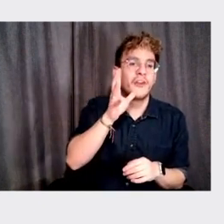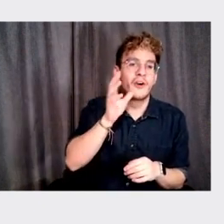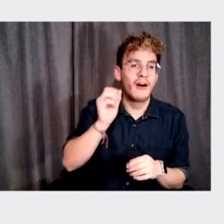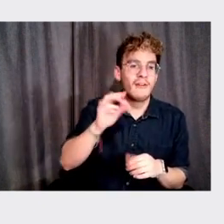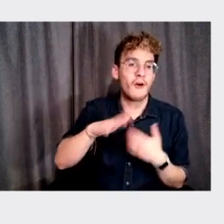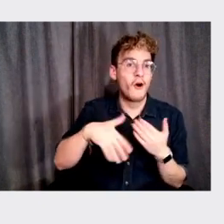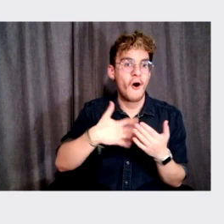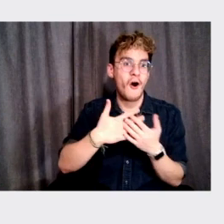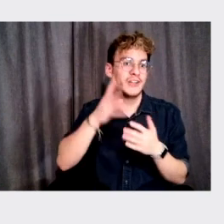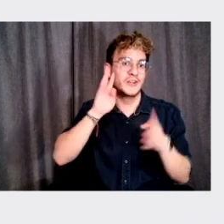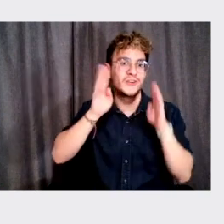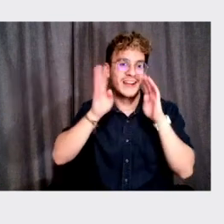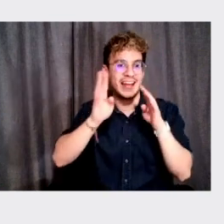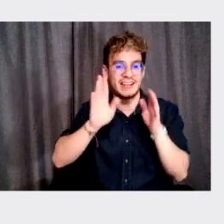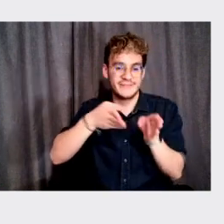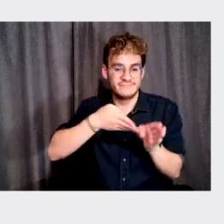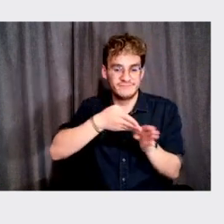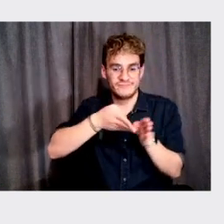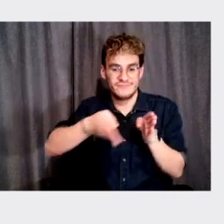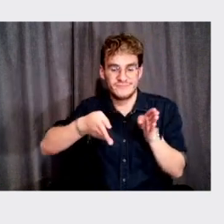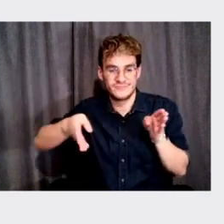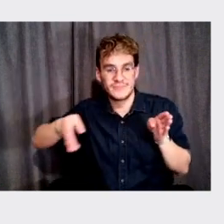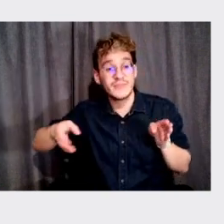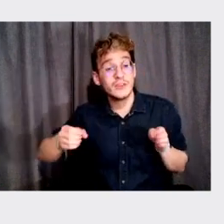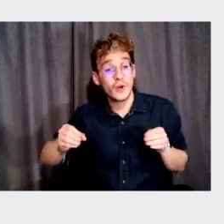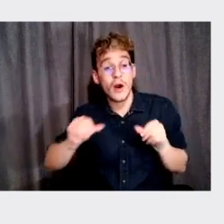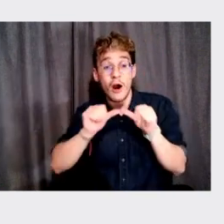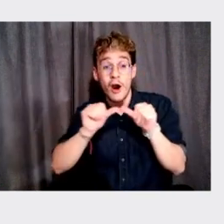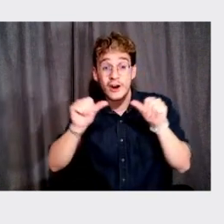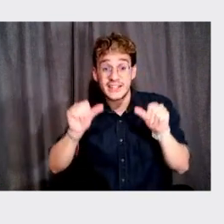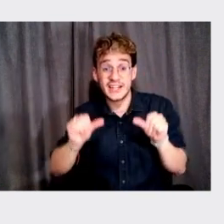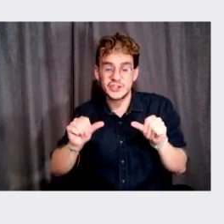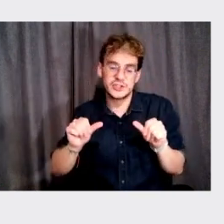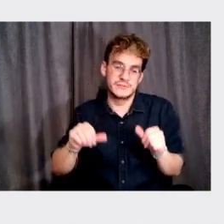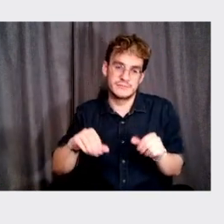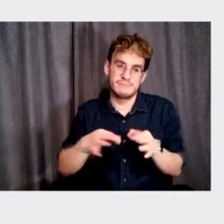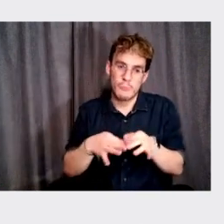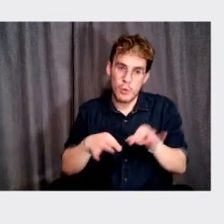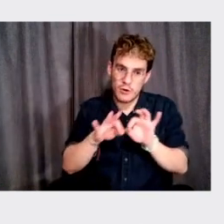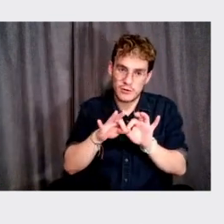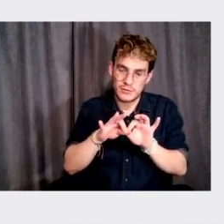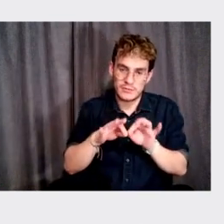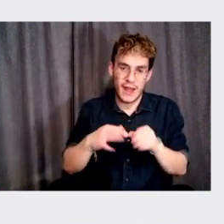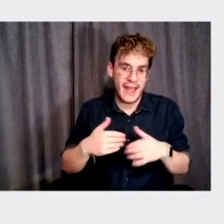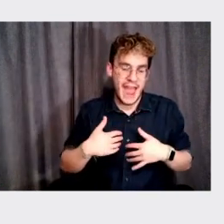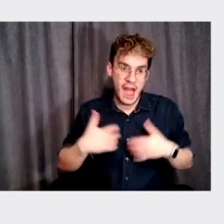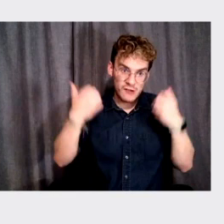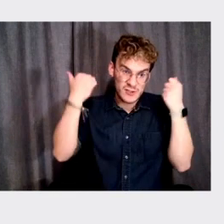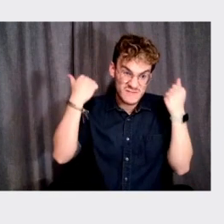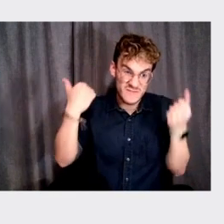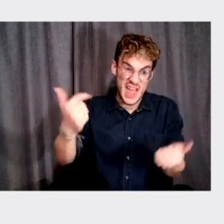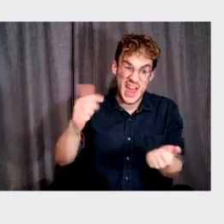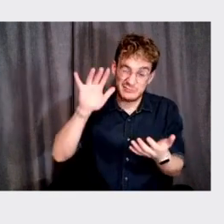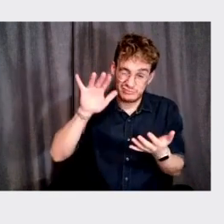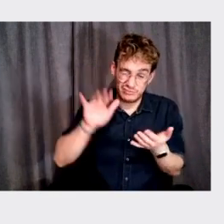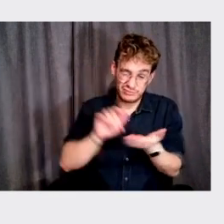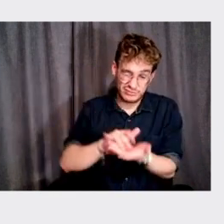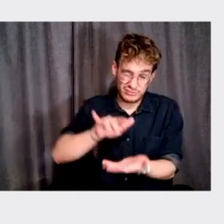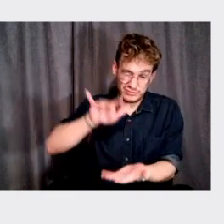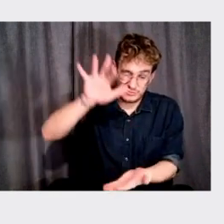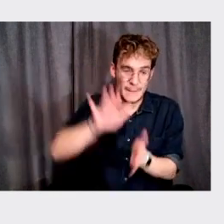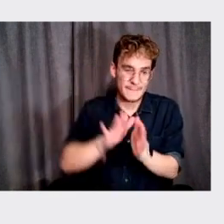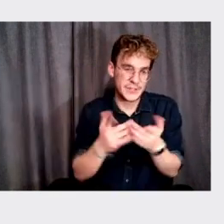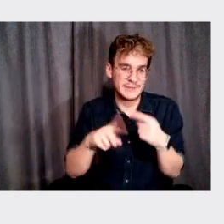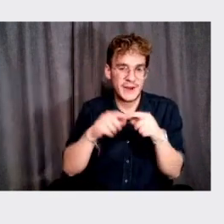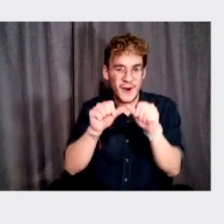disciplines. Right. and so architecture is a big, uh, big deal for me. I have a thousand books about, you know, amazing architects. love